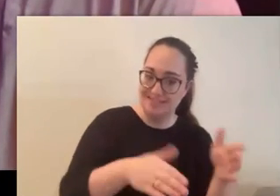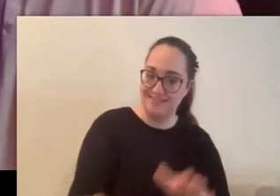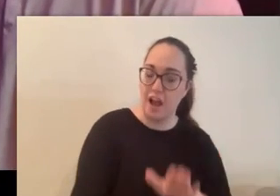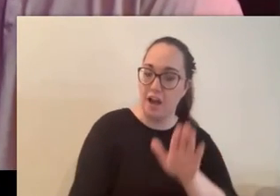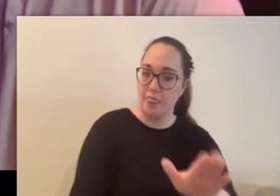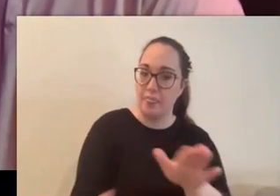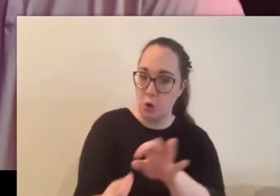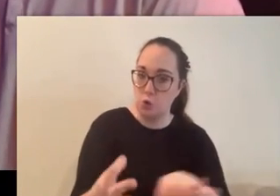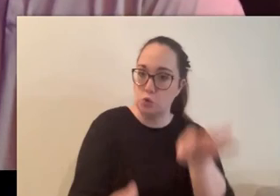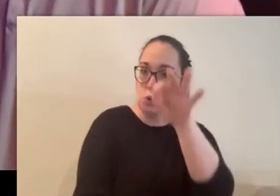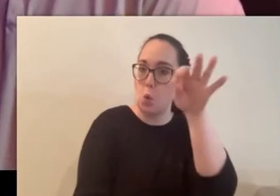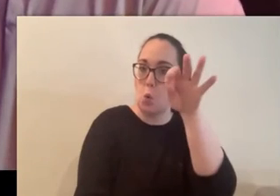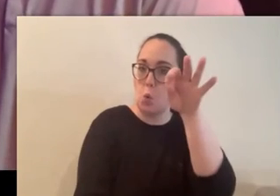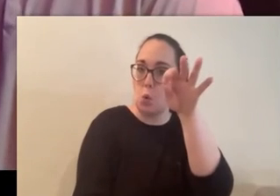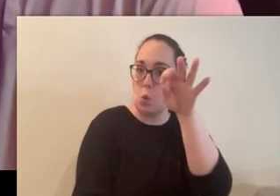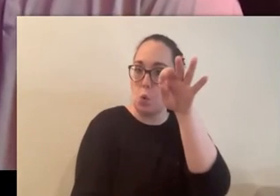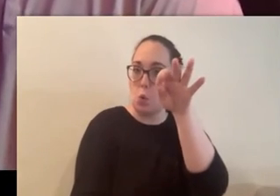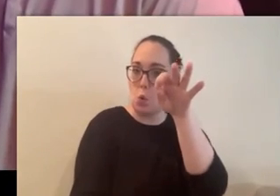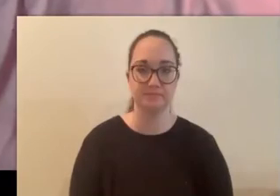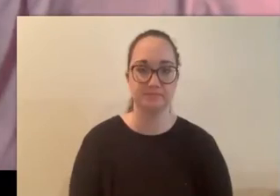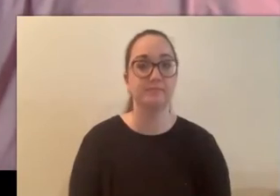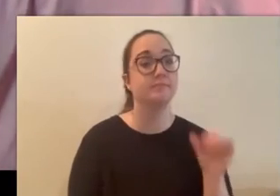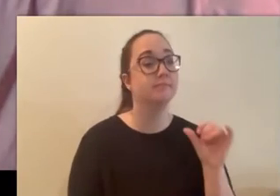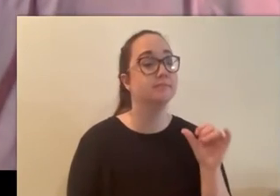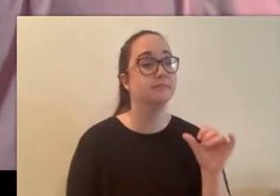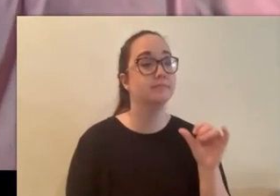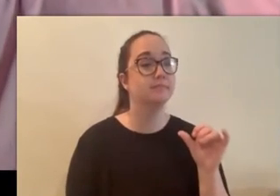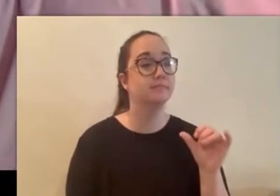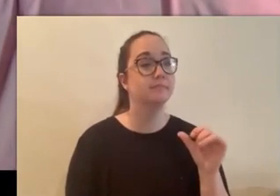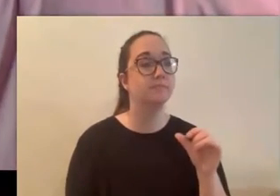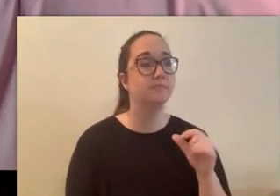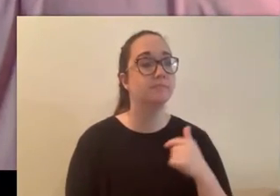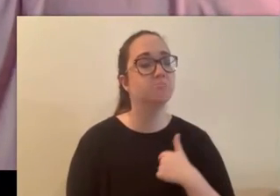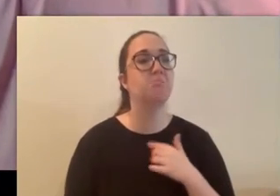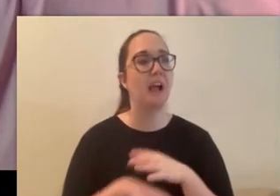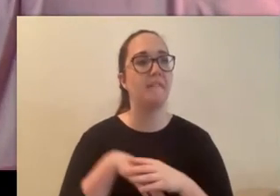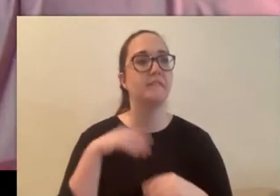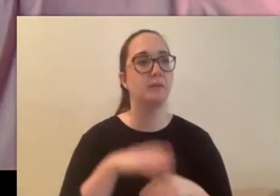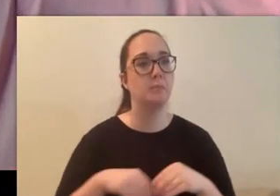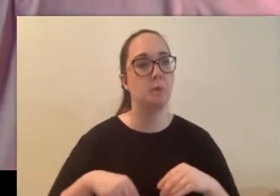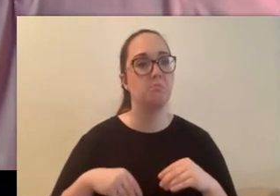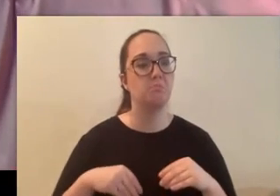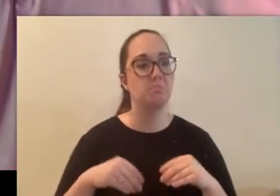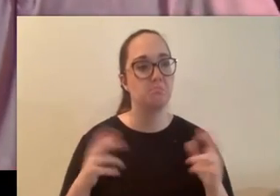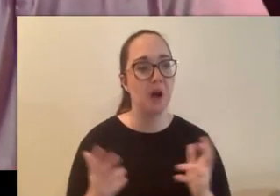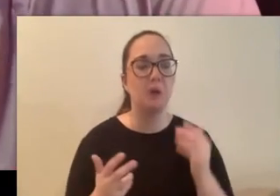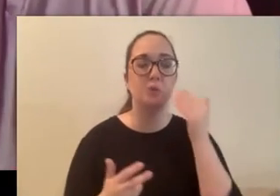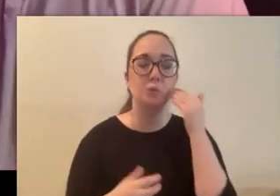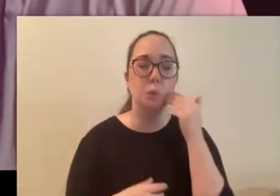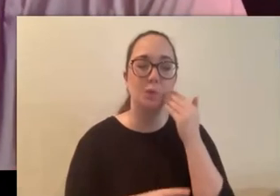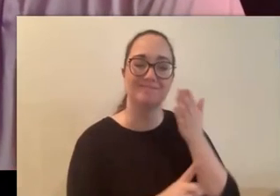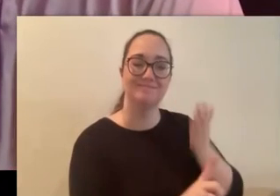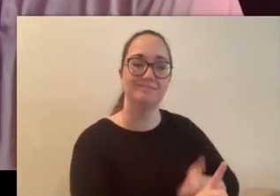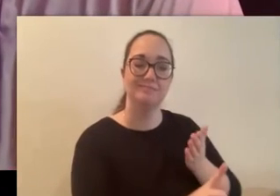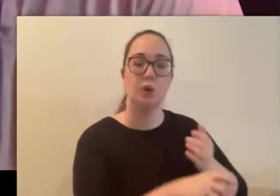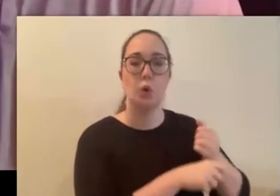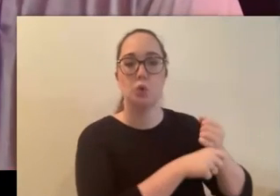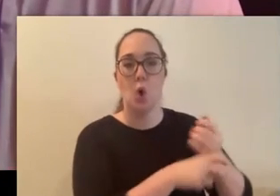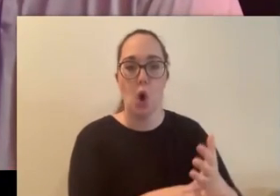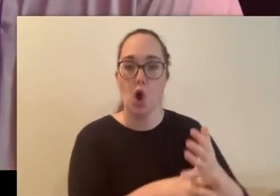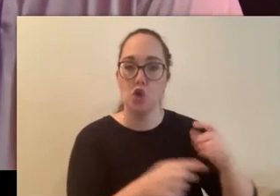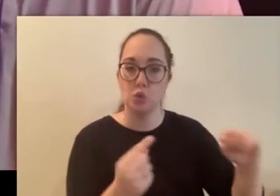or the thing that i find comfort in is knowing that the banshee doesn't typically cause harm